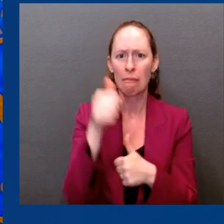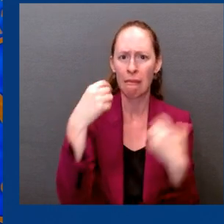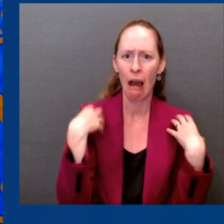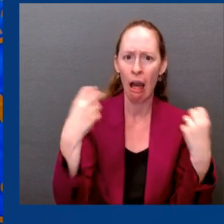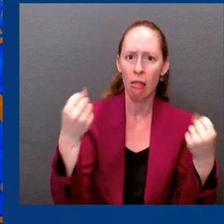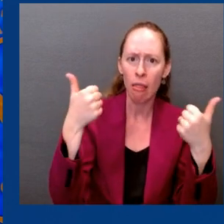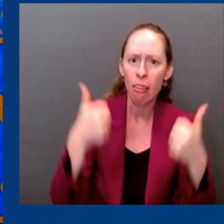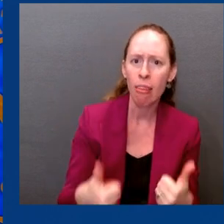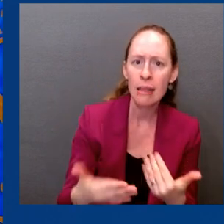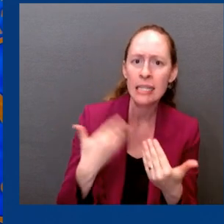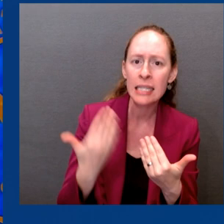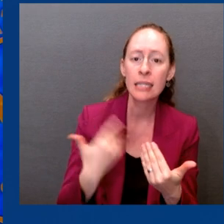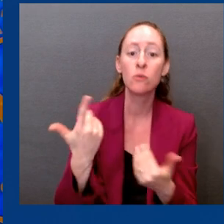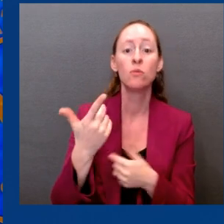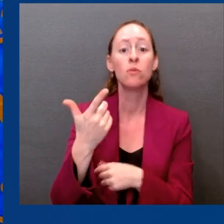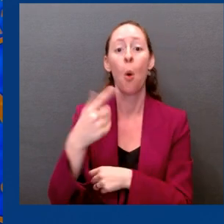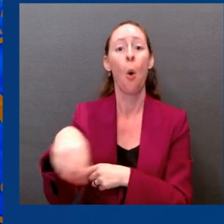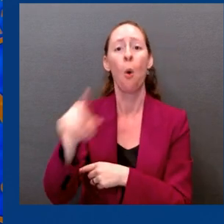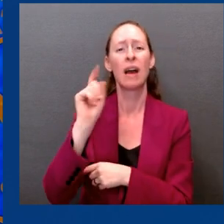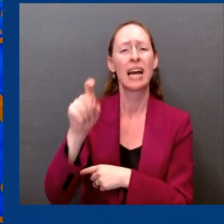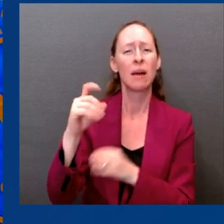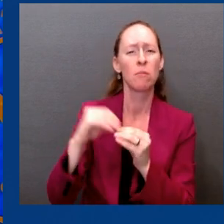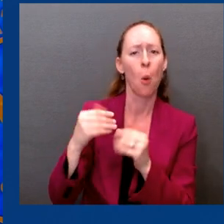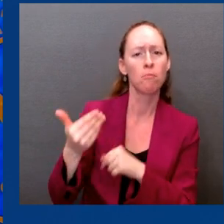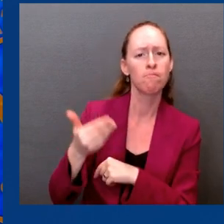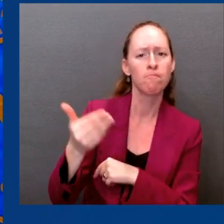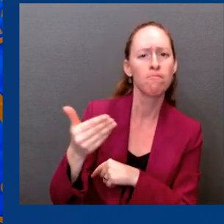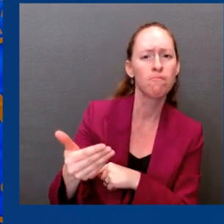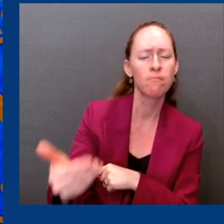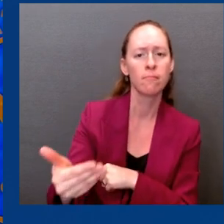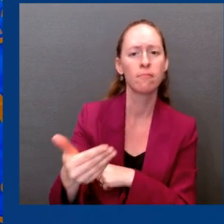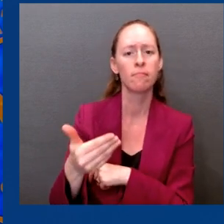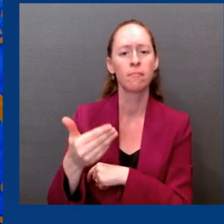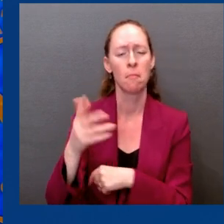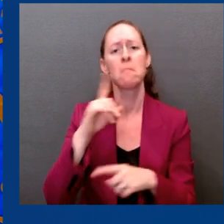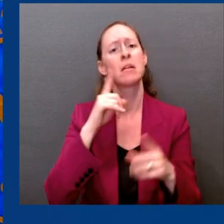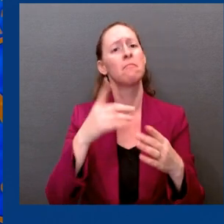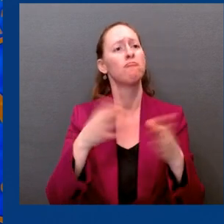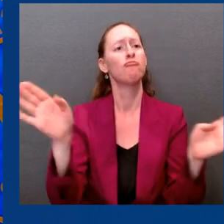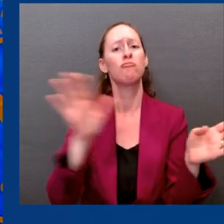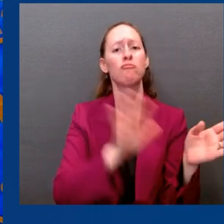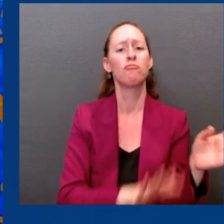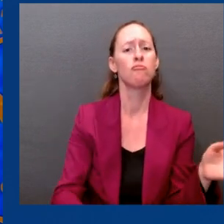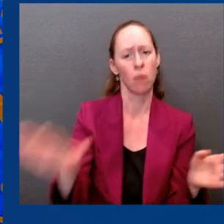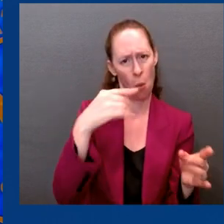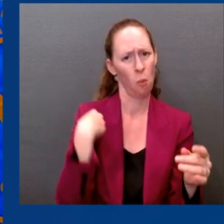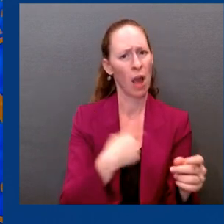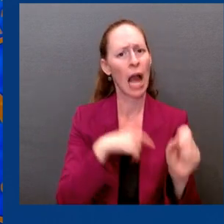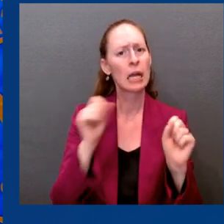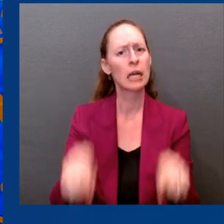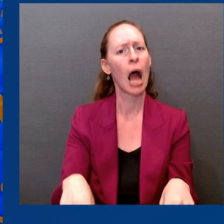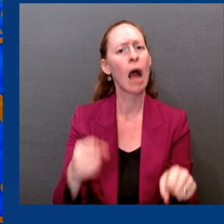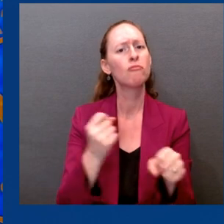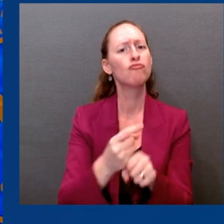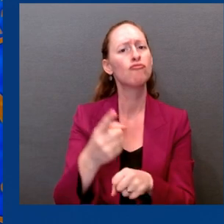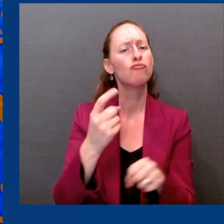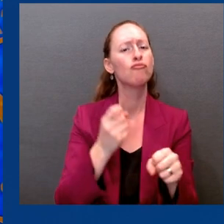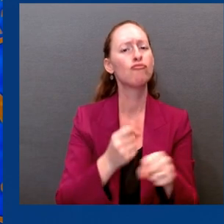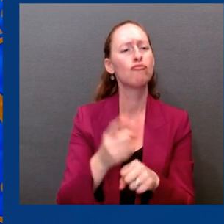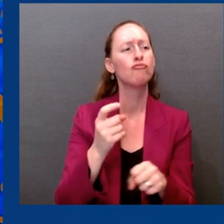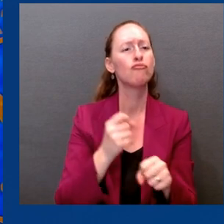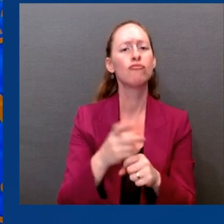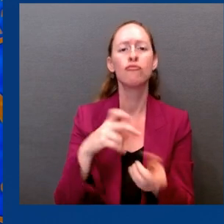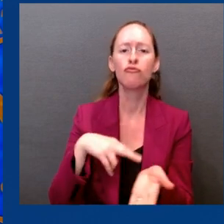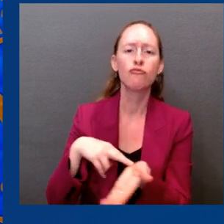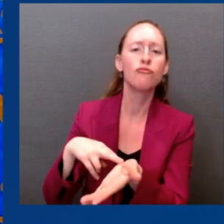But for the bulk of the population, we can look at it on a yearly basis and see, are we still close to what we're doing